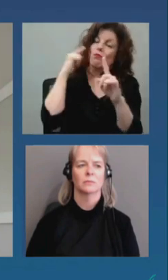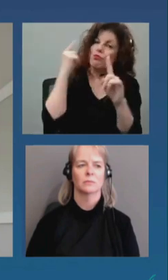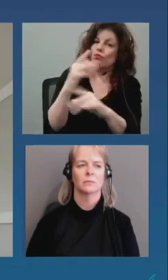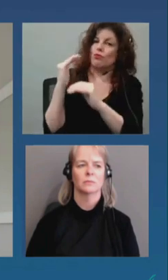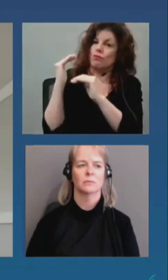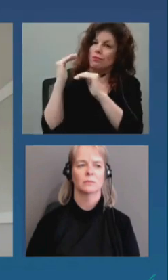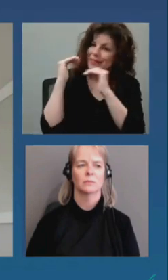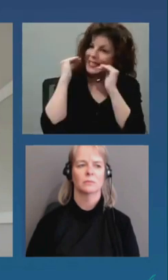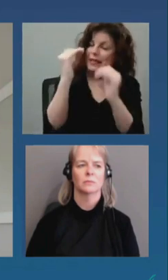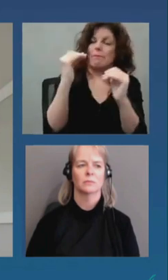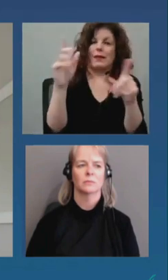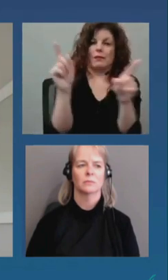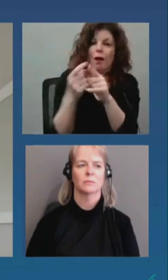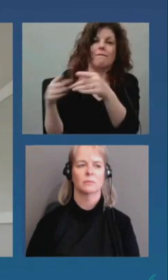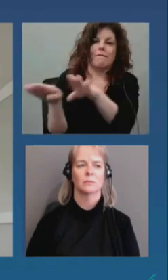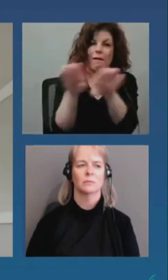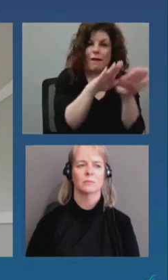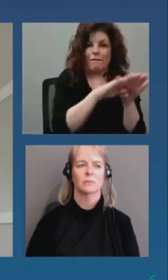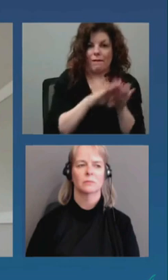c'est beaucoup